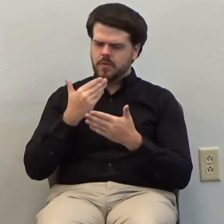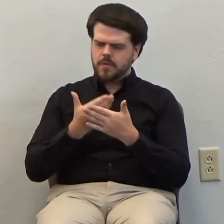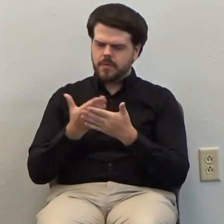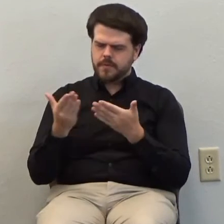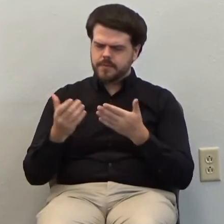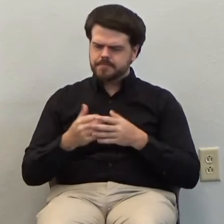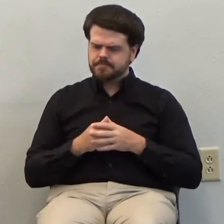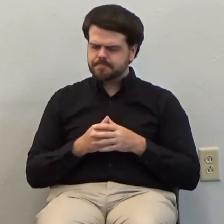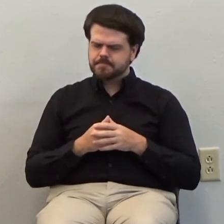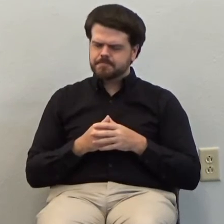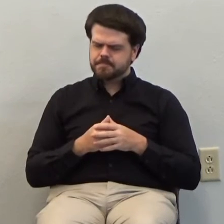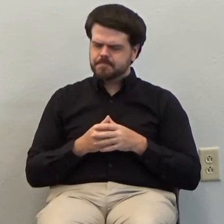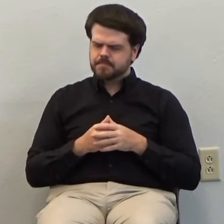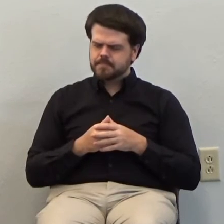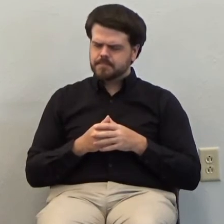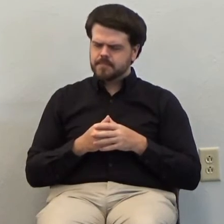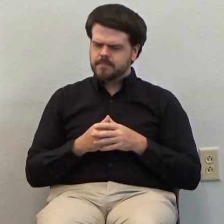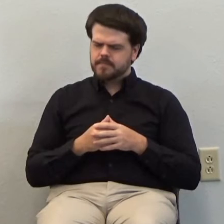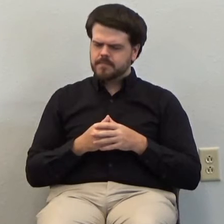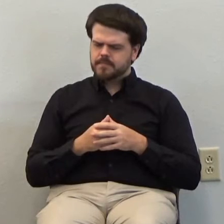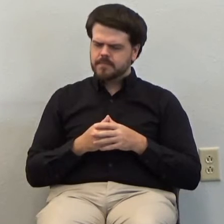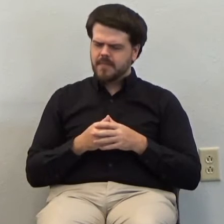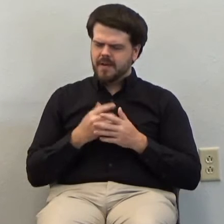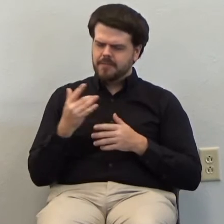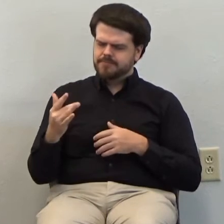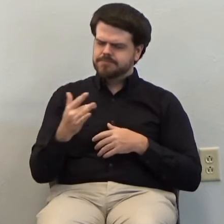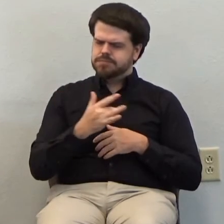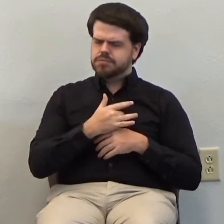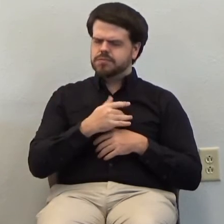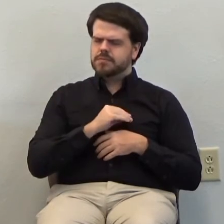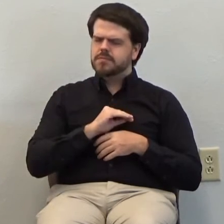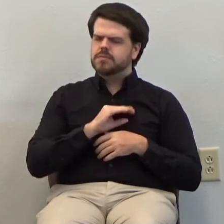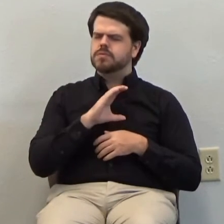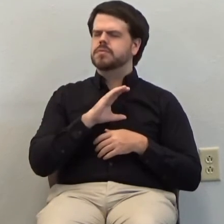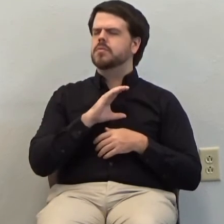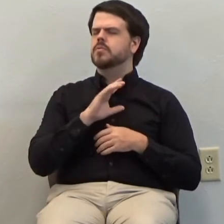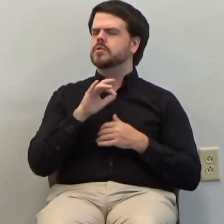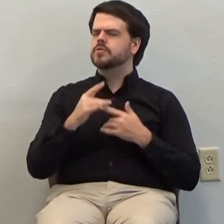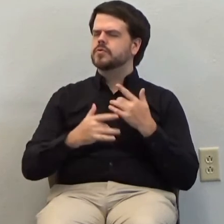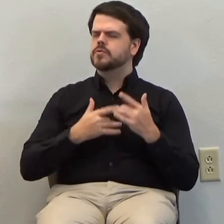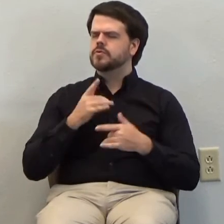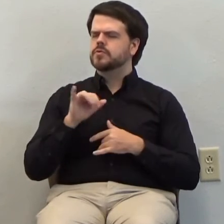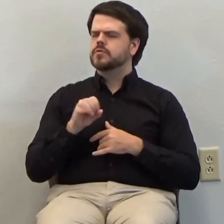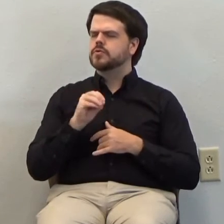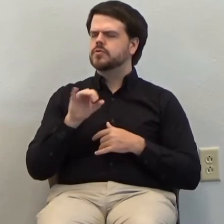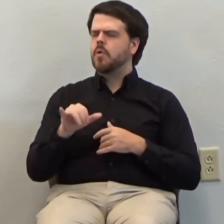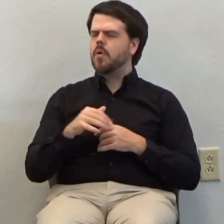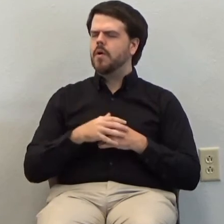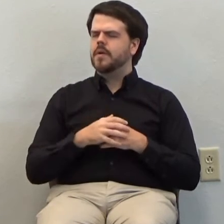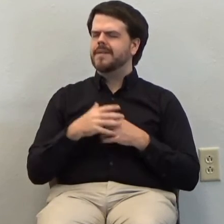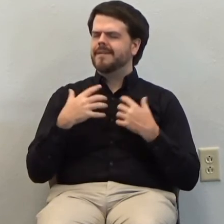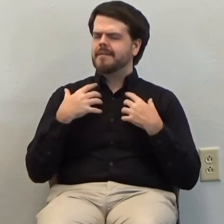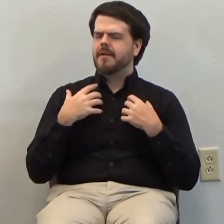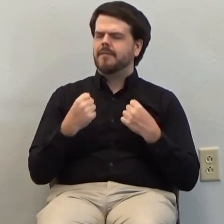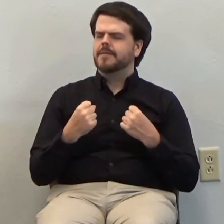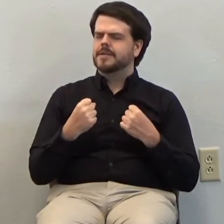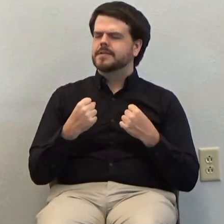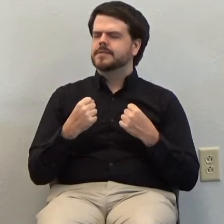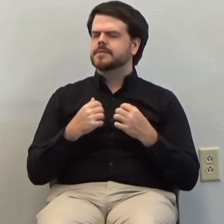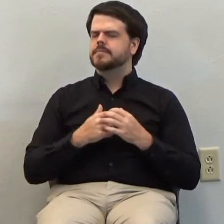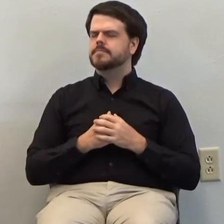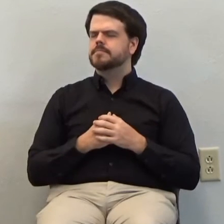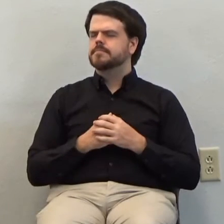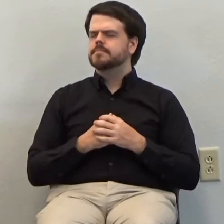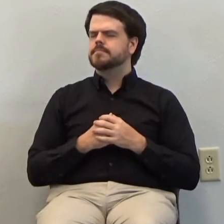fill us with joy fill us with confidence fill us with wonder at this glory that we will see